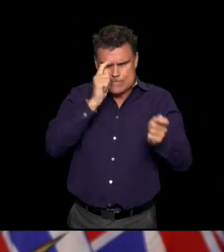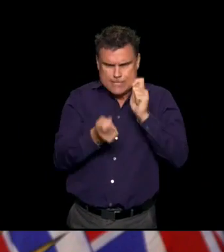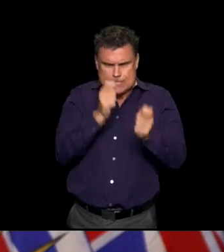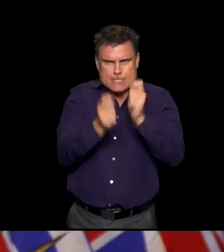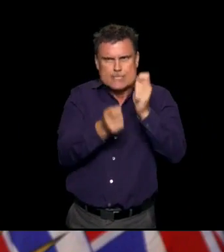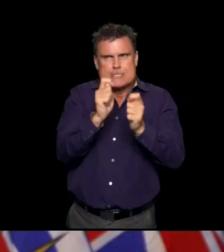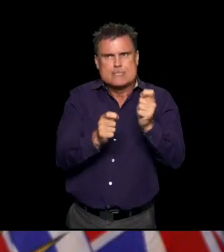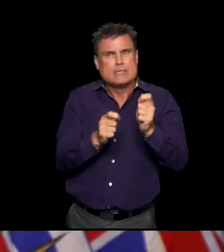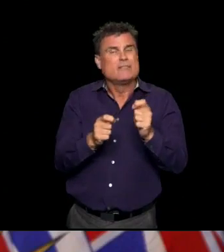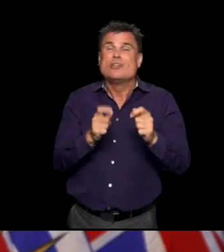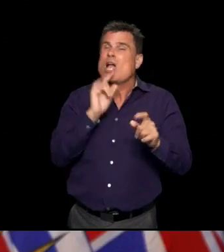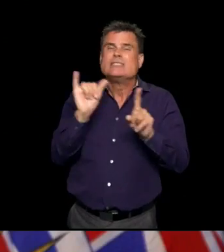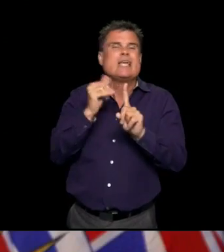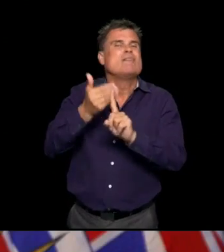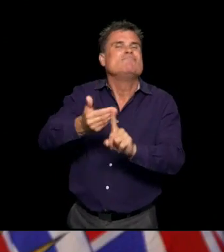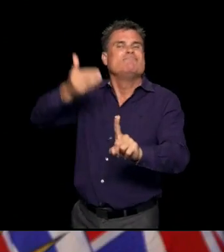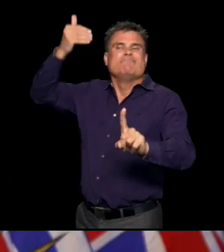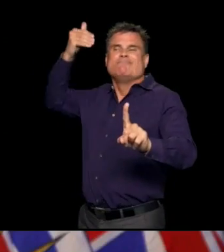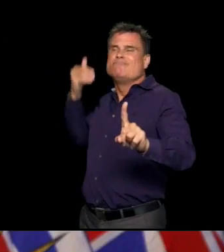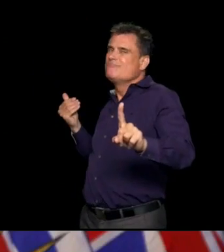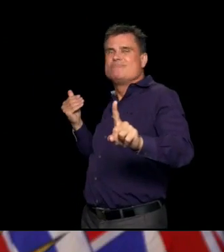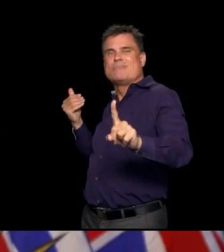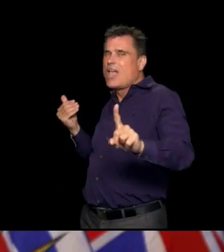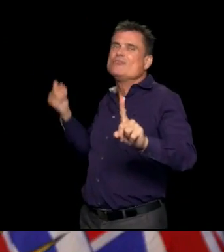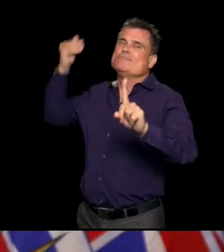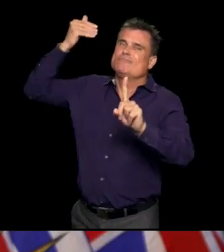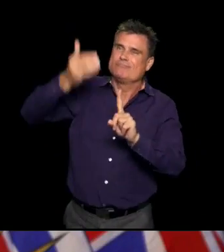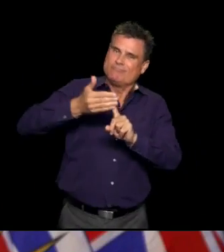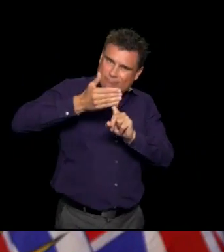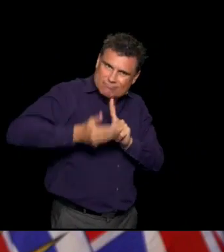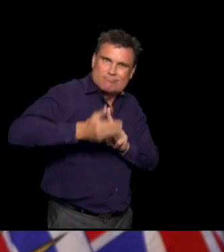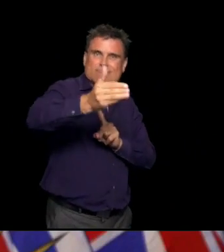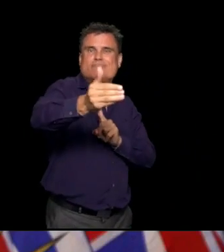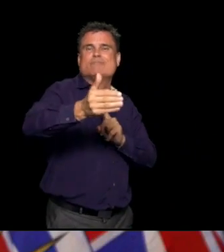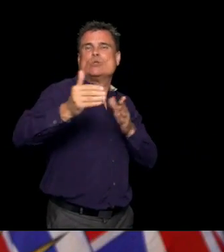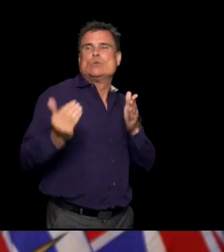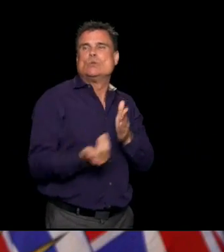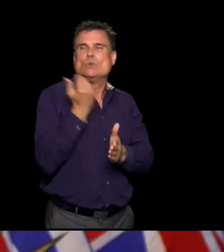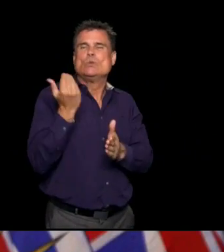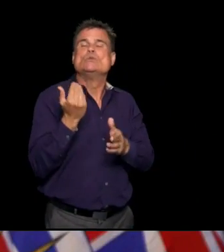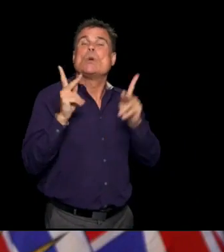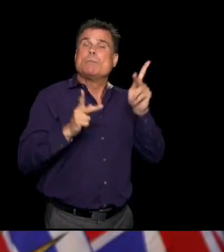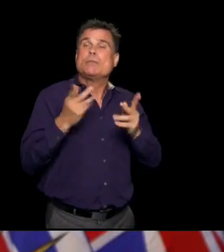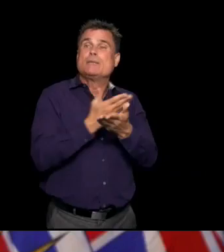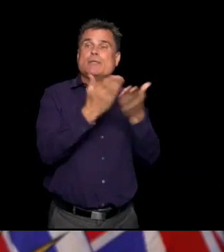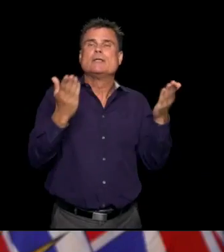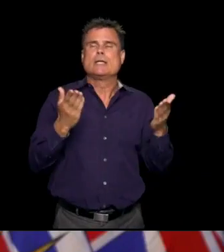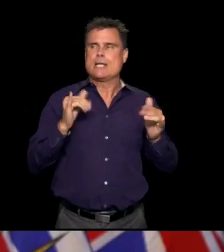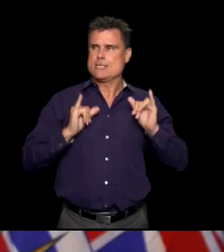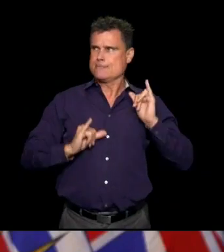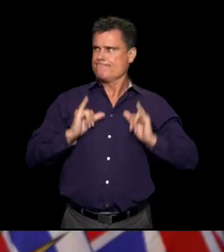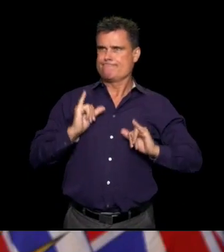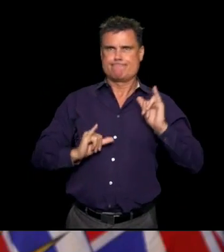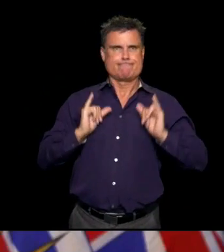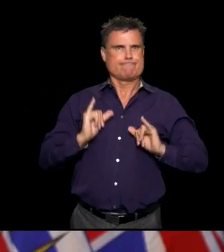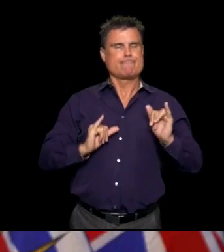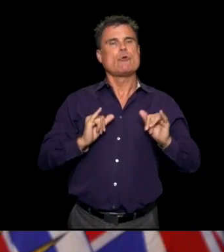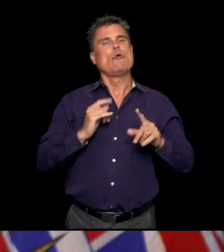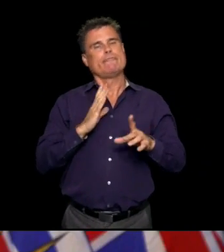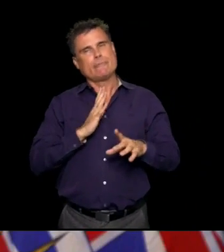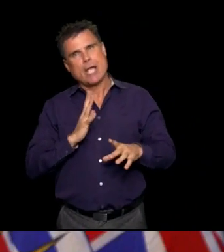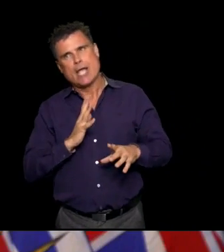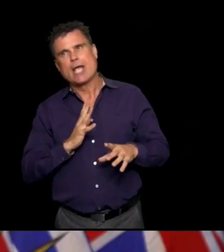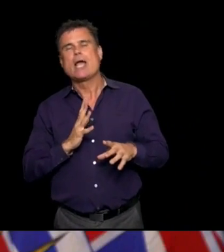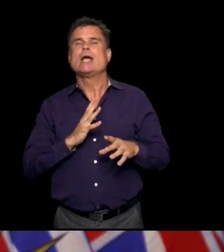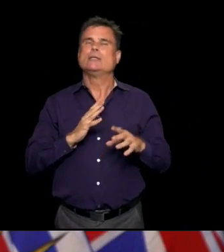for our school community, for our children. You know, we need to not prolong the anxiety. We need to get kids used to the thought